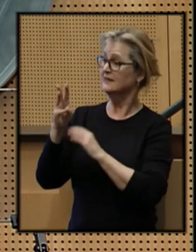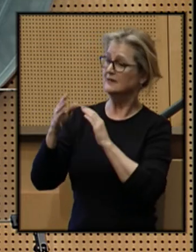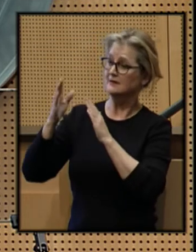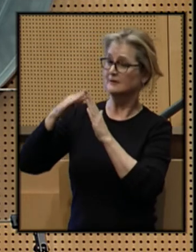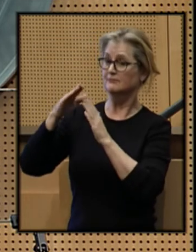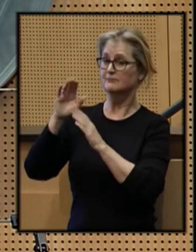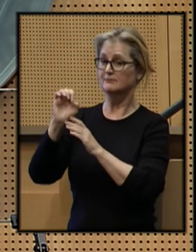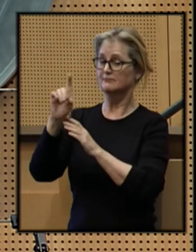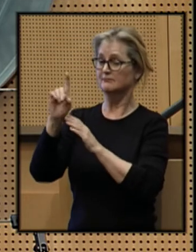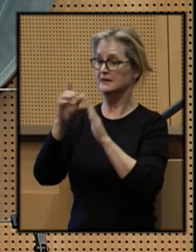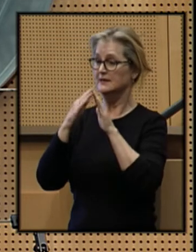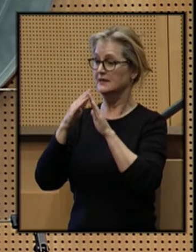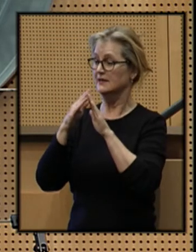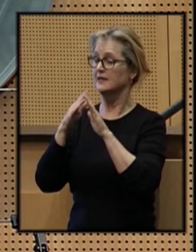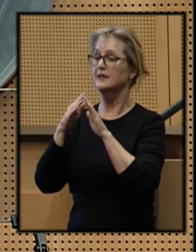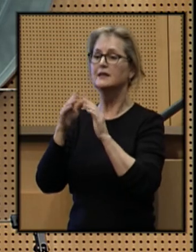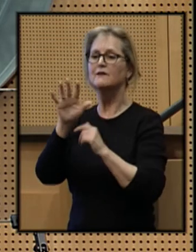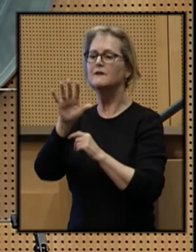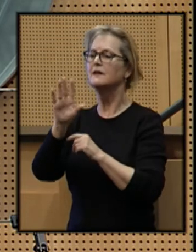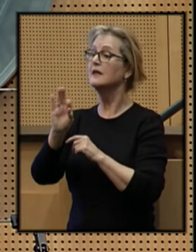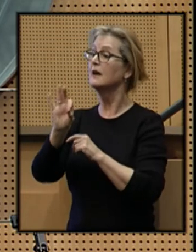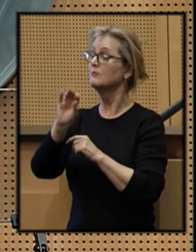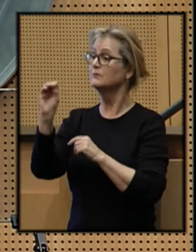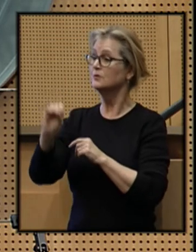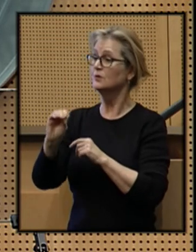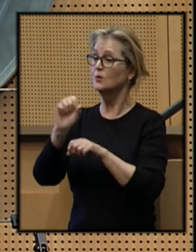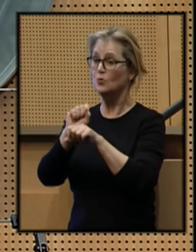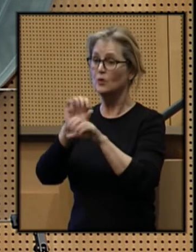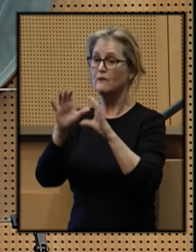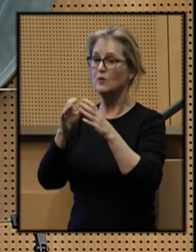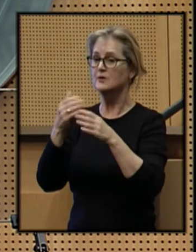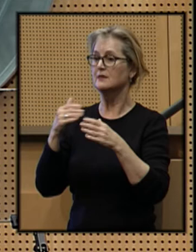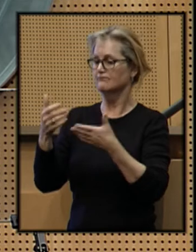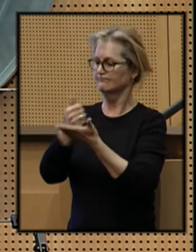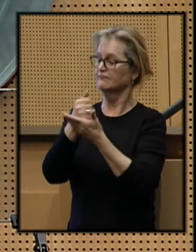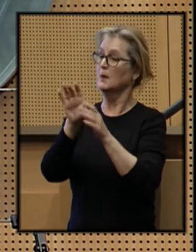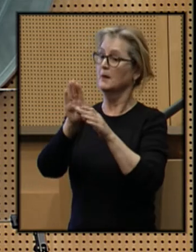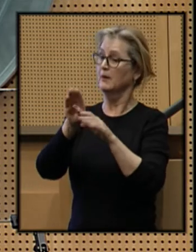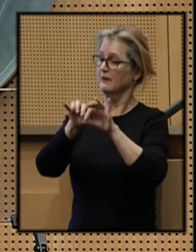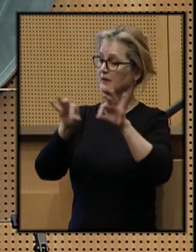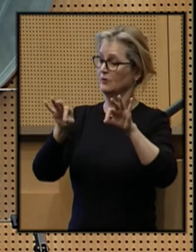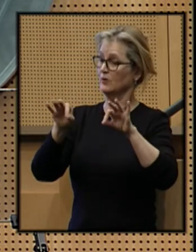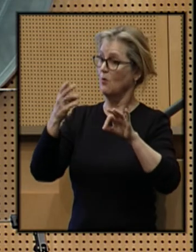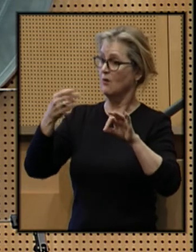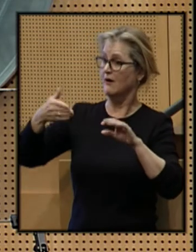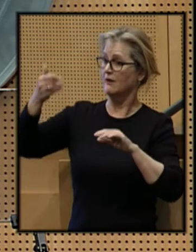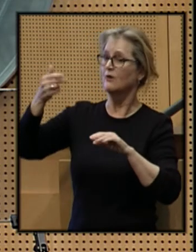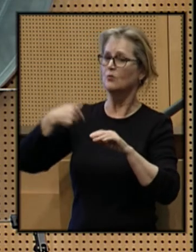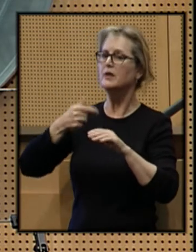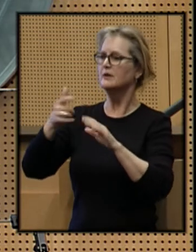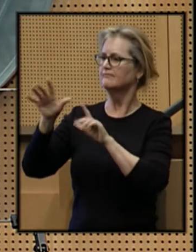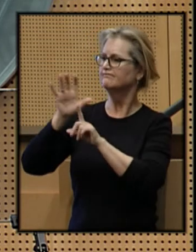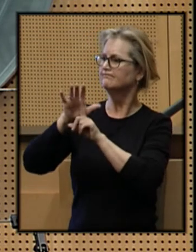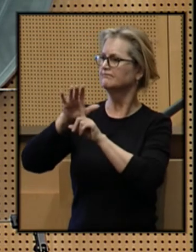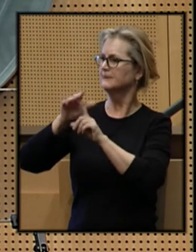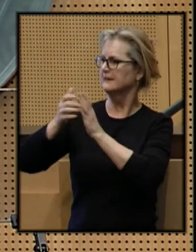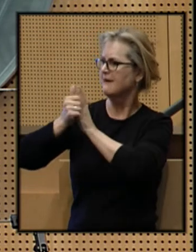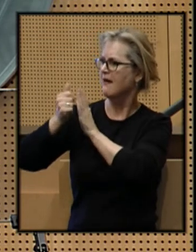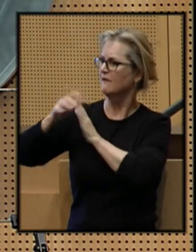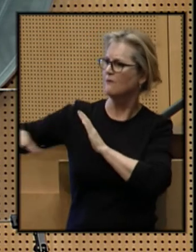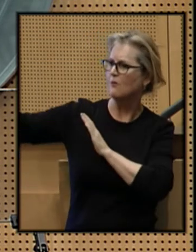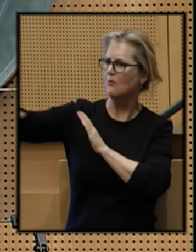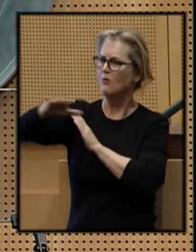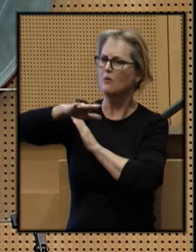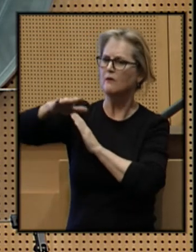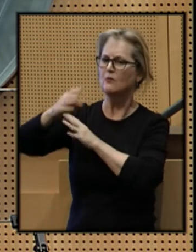America, 59% of our workforce has a bachelor's degree or higher, and we are attracting talent from